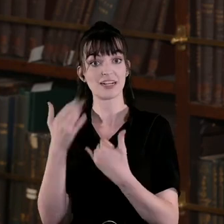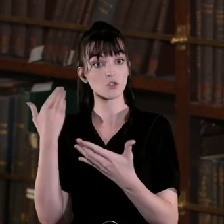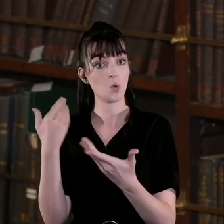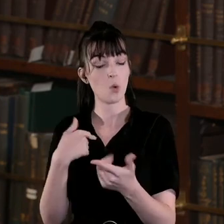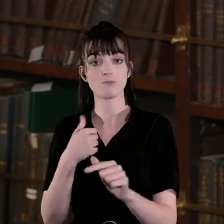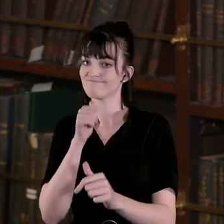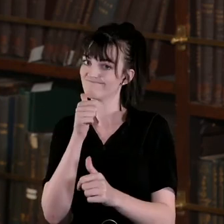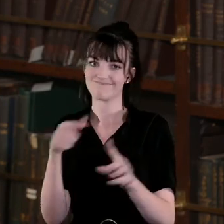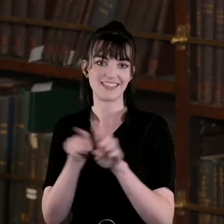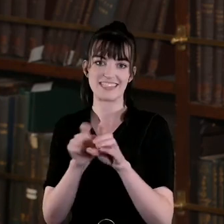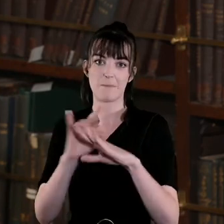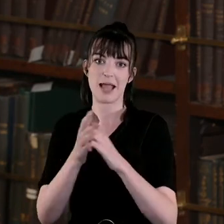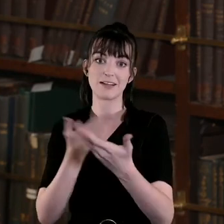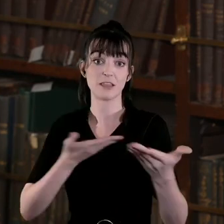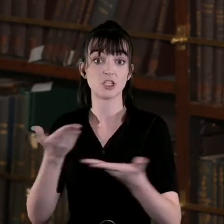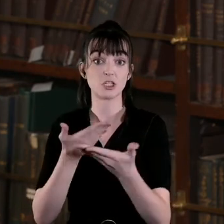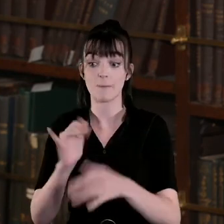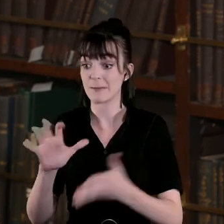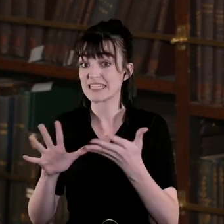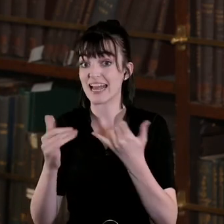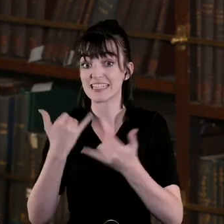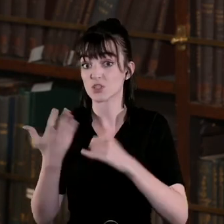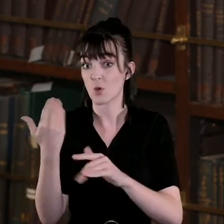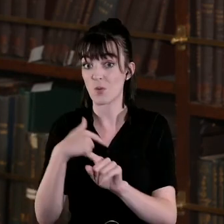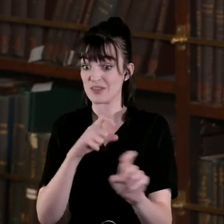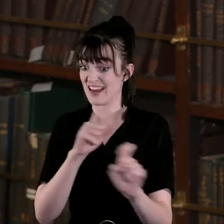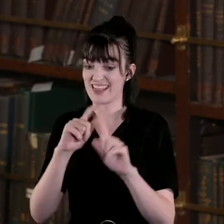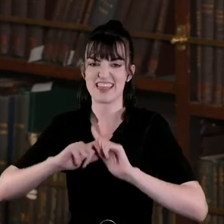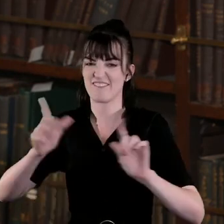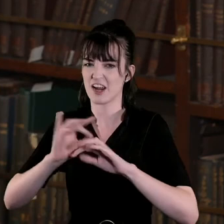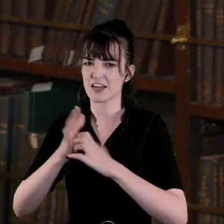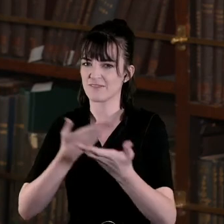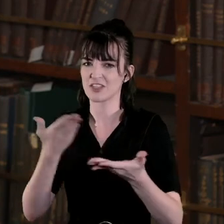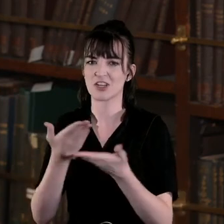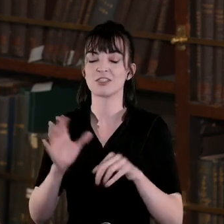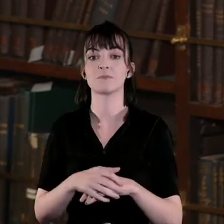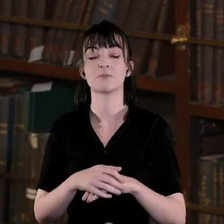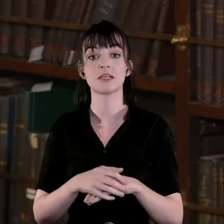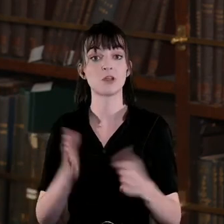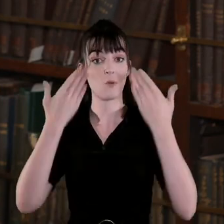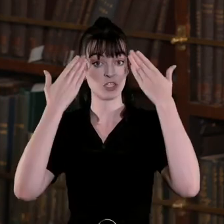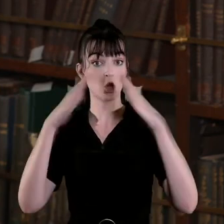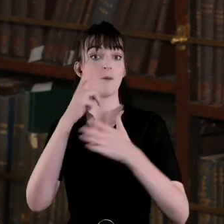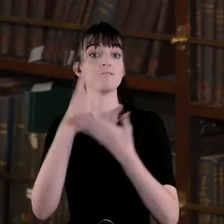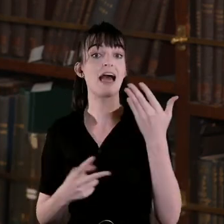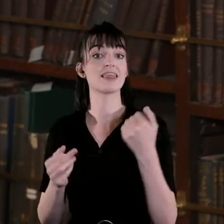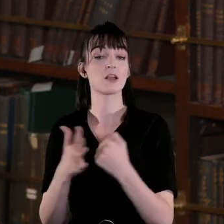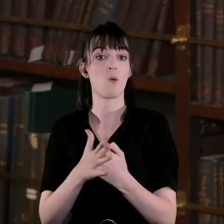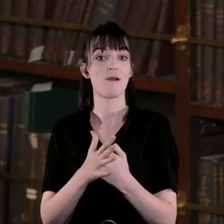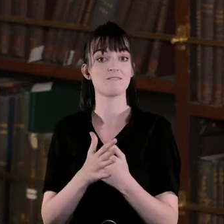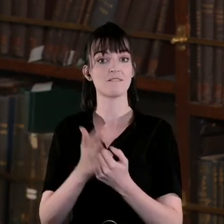this type of discussion perhaps even 10 years ago it wouldn't have been and perhaps that does show the value of some of these